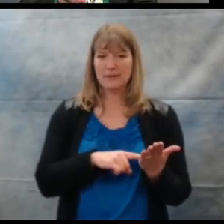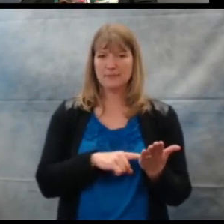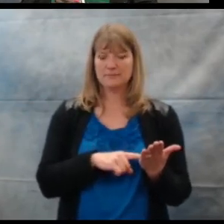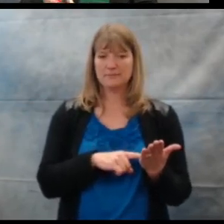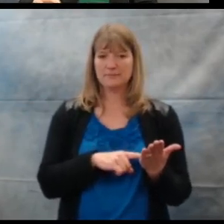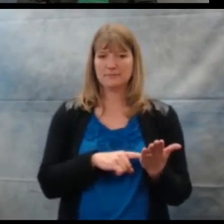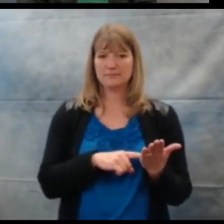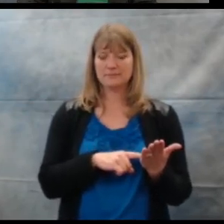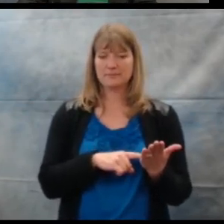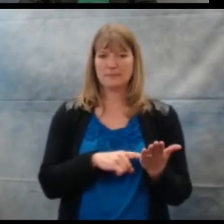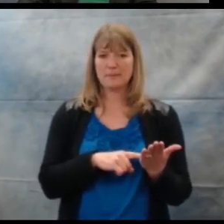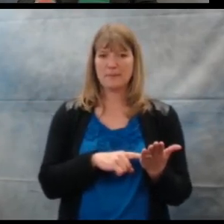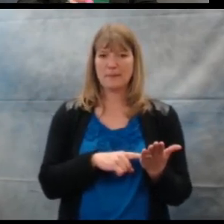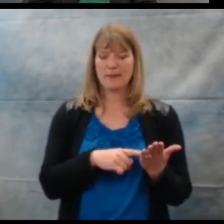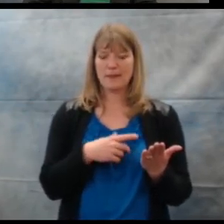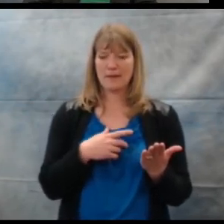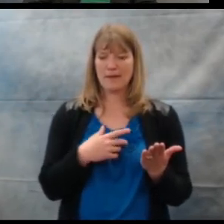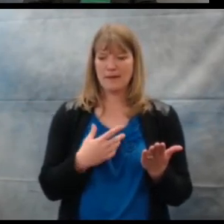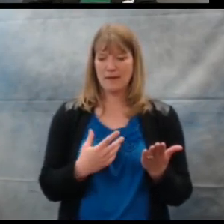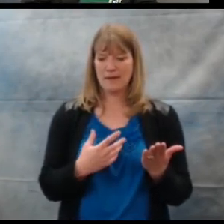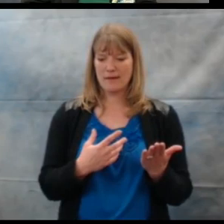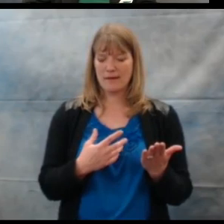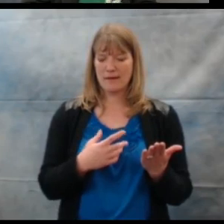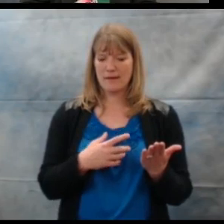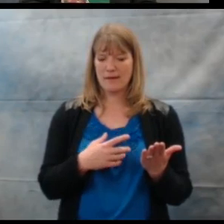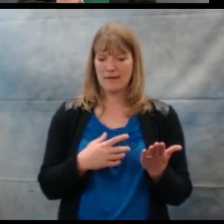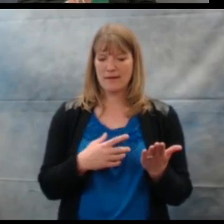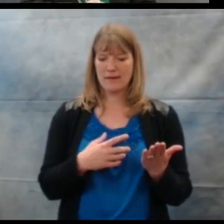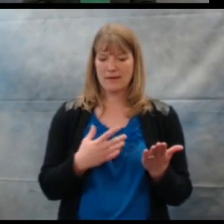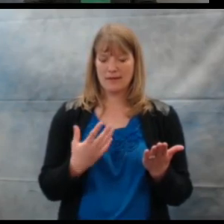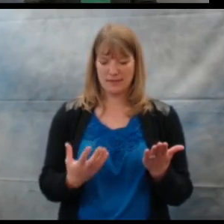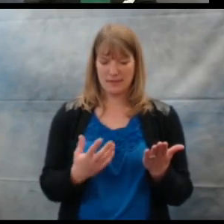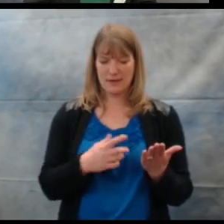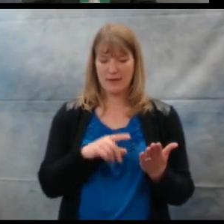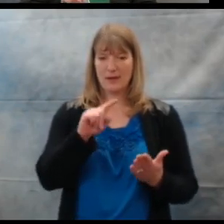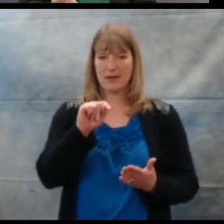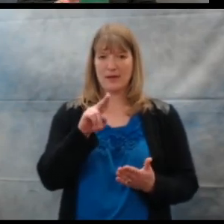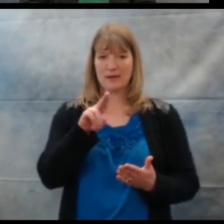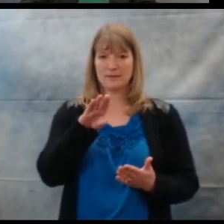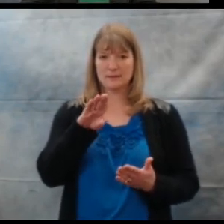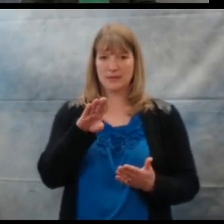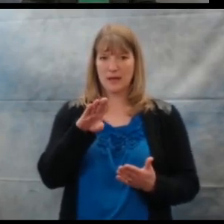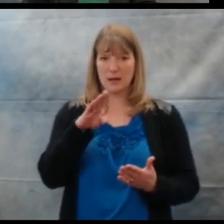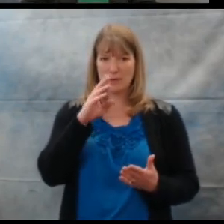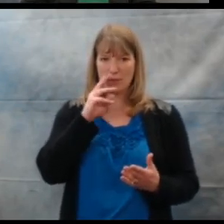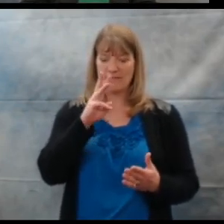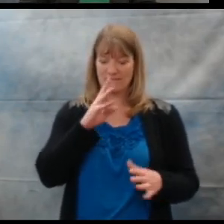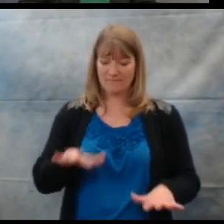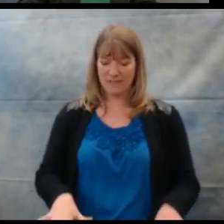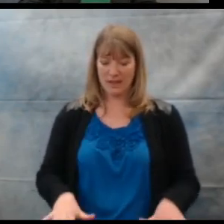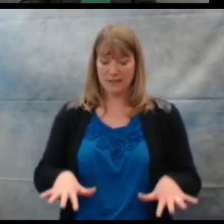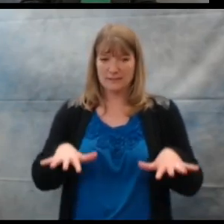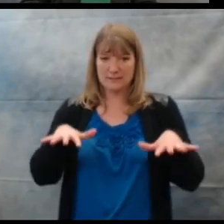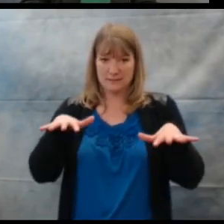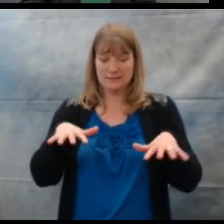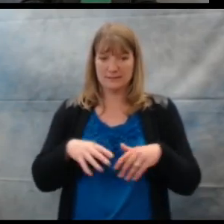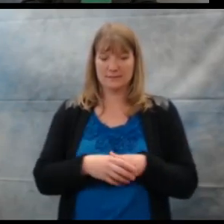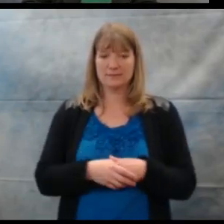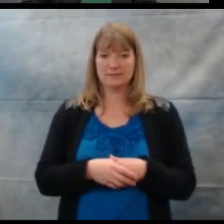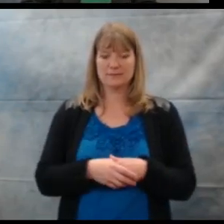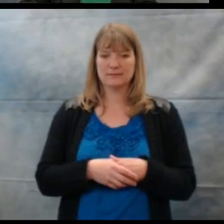the tub is being filled